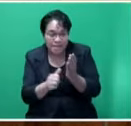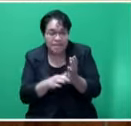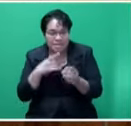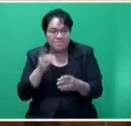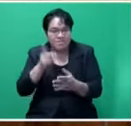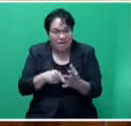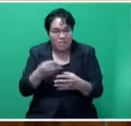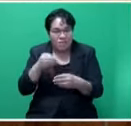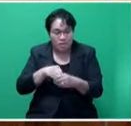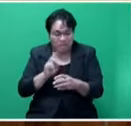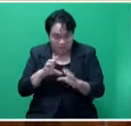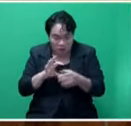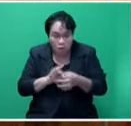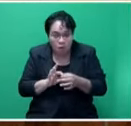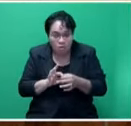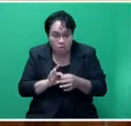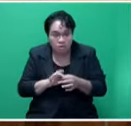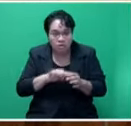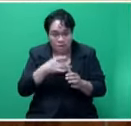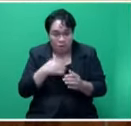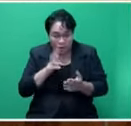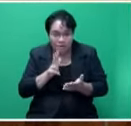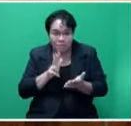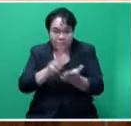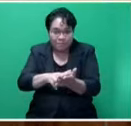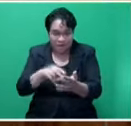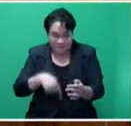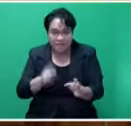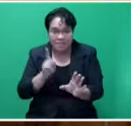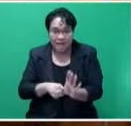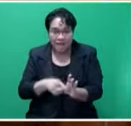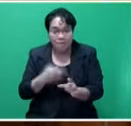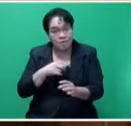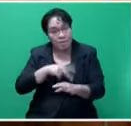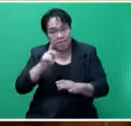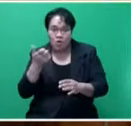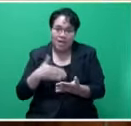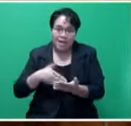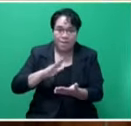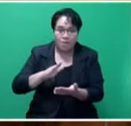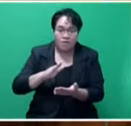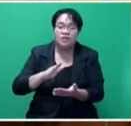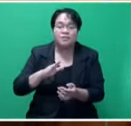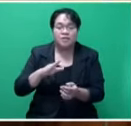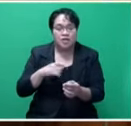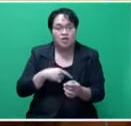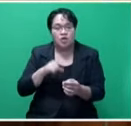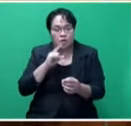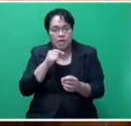of our exceeding to the bill earlier this year in Parliament as Parliament is approved and also the various